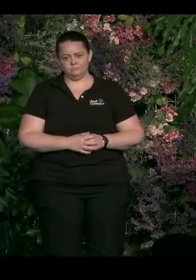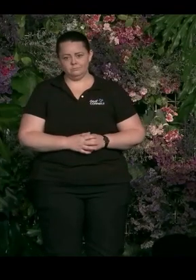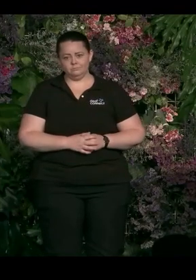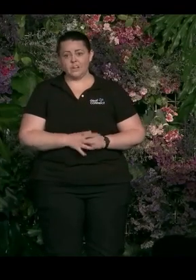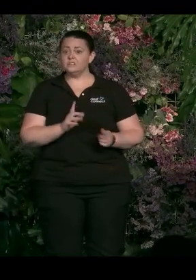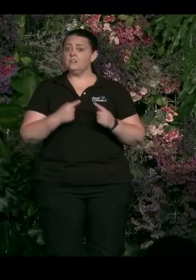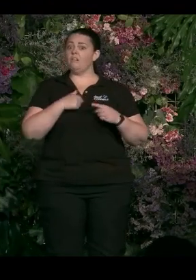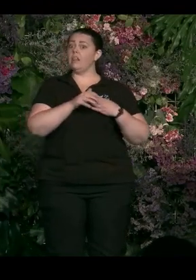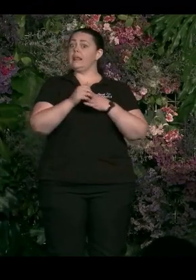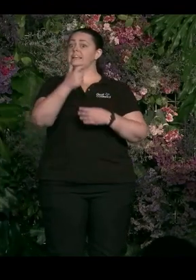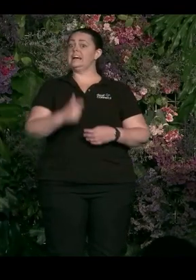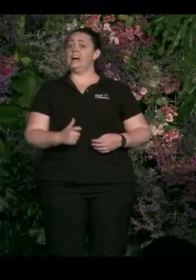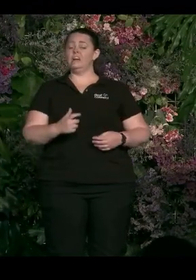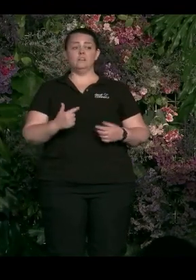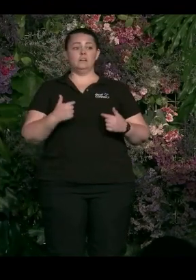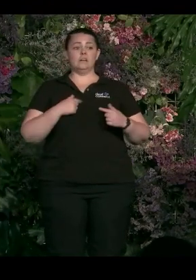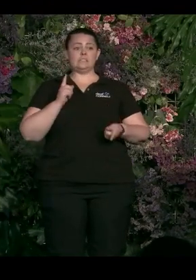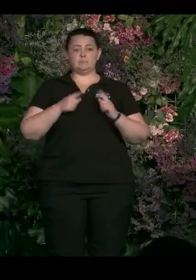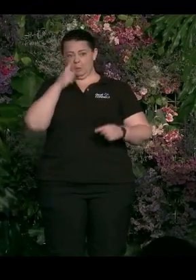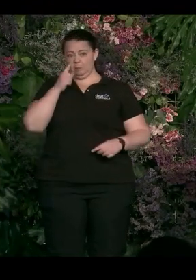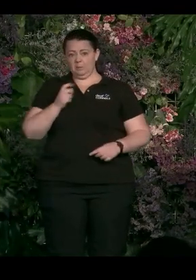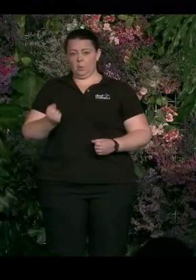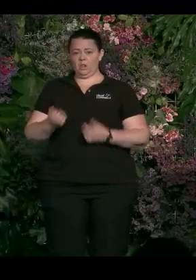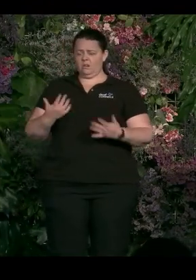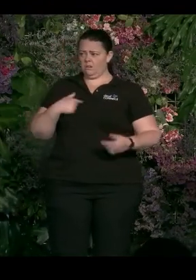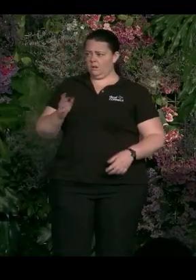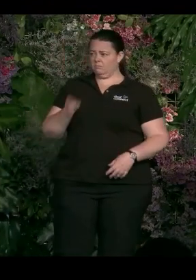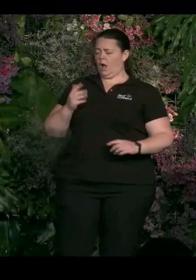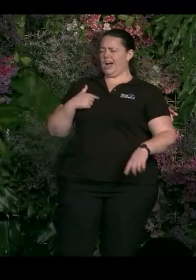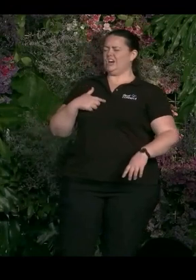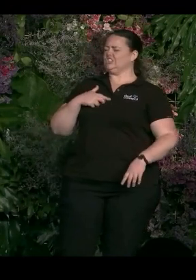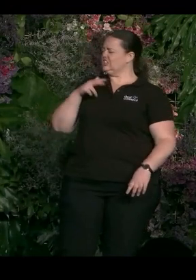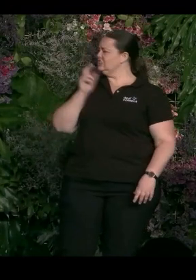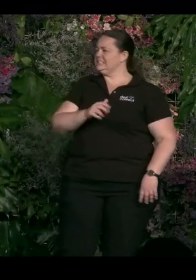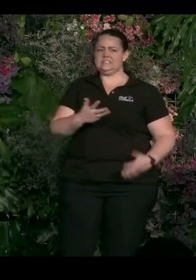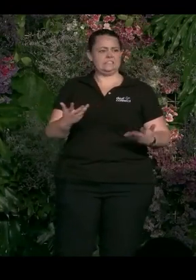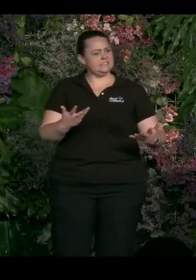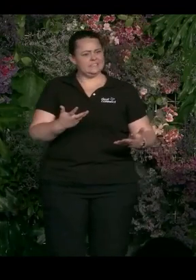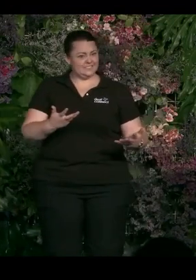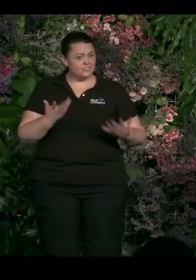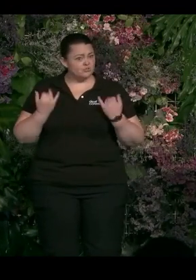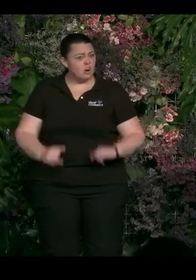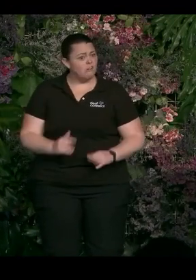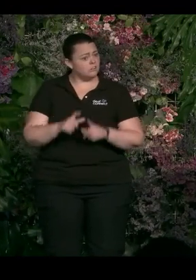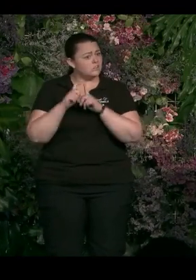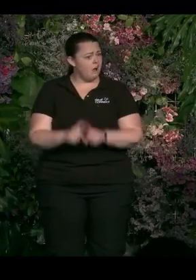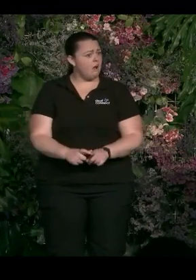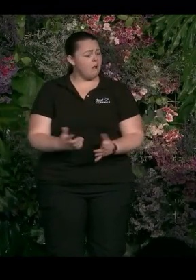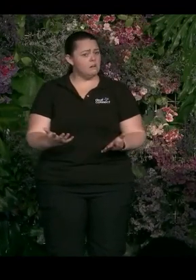I'm a leader. Sometimes people call you out and you go, shit. You know, like, it's hard. It's a lot harder to actually